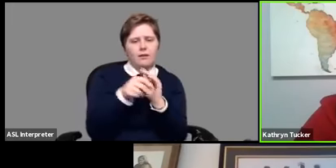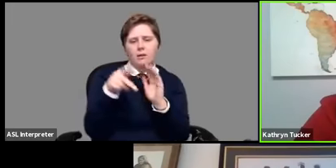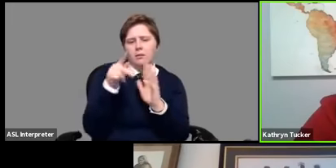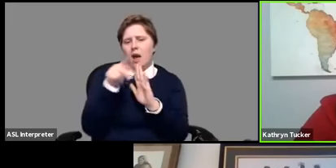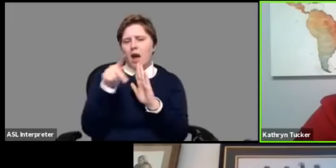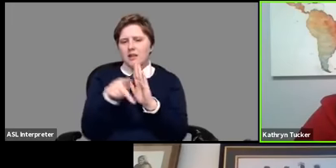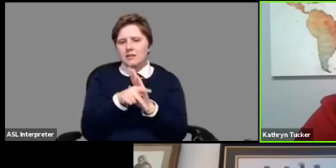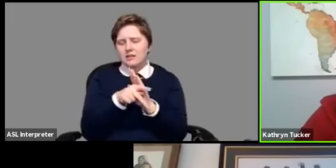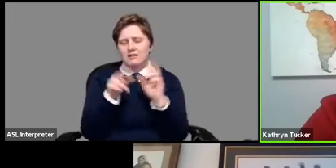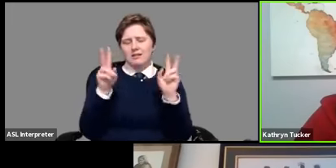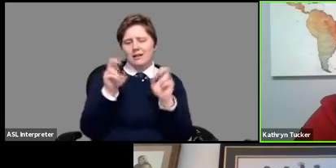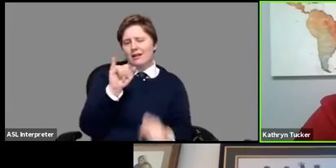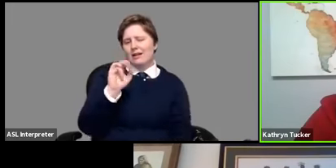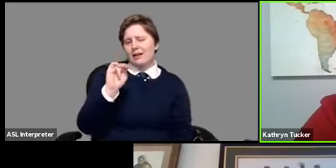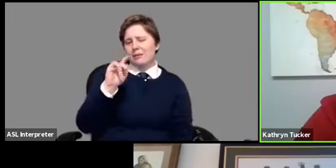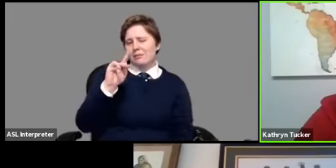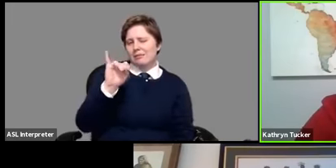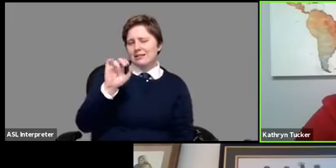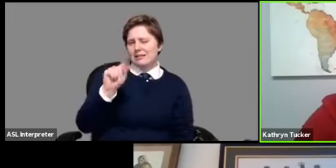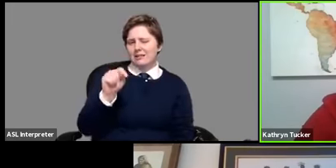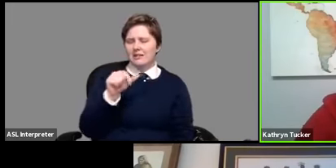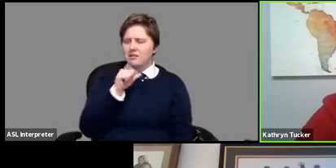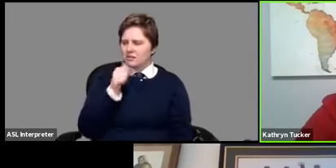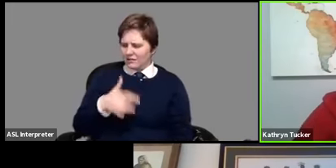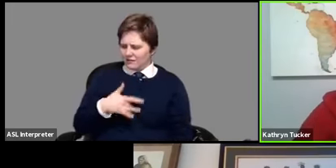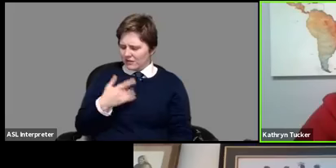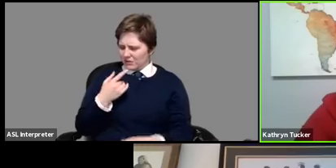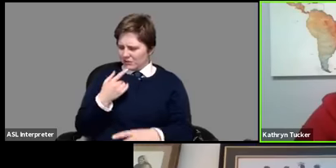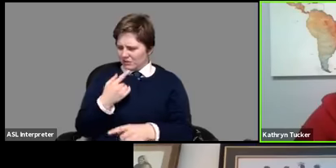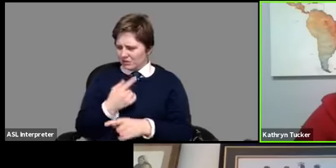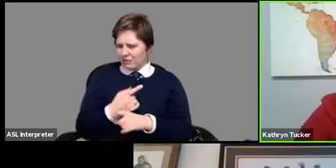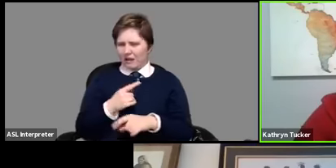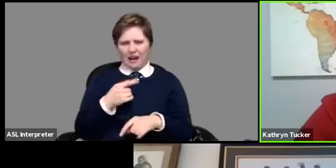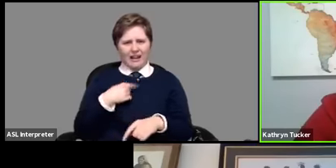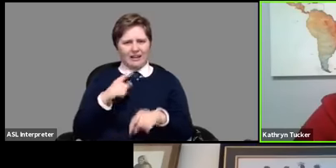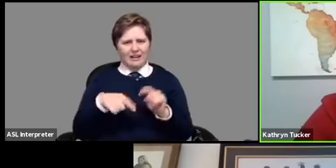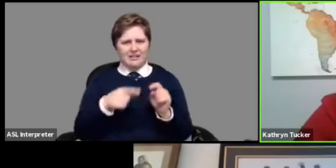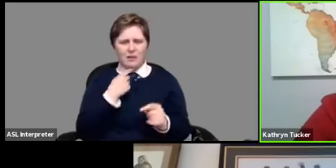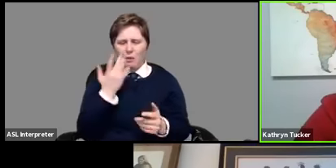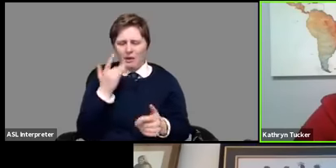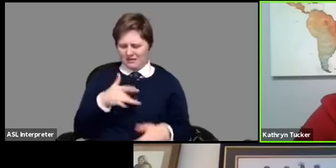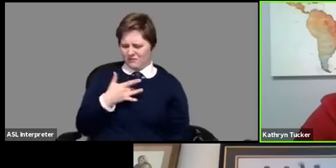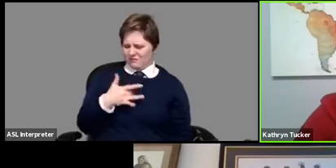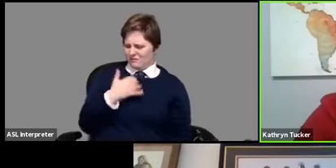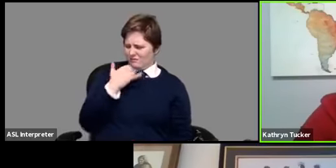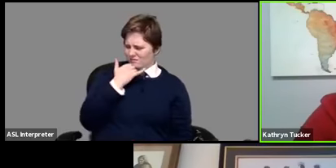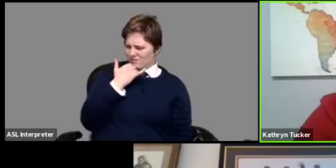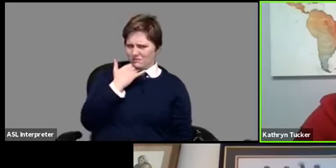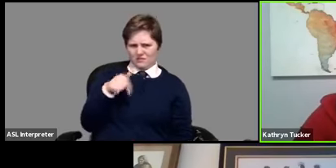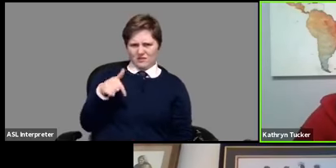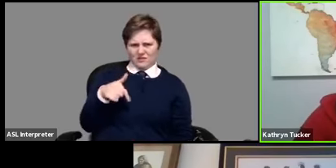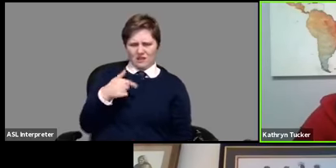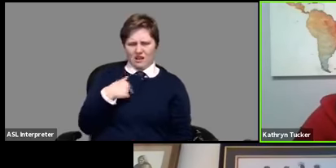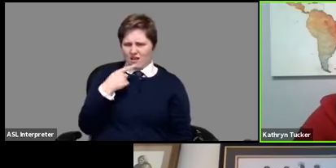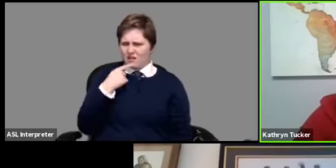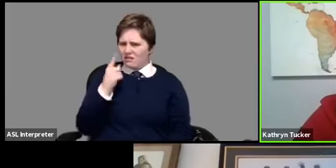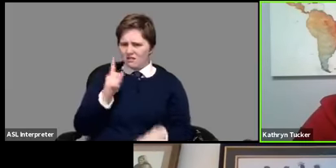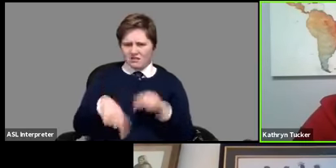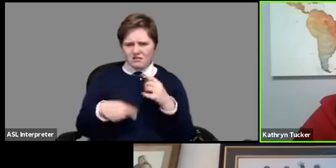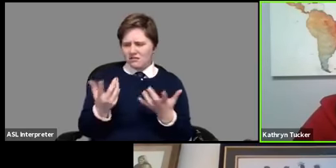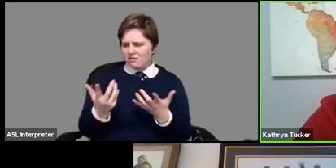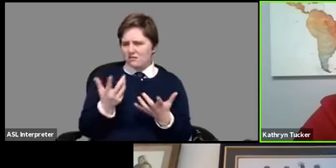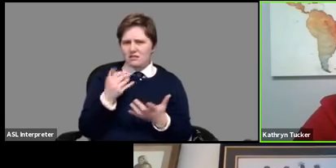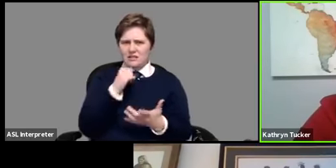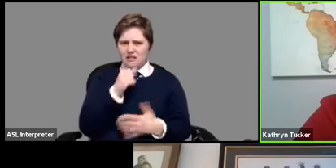implicit and it doesn't feel right but you can't say why um you can't articulate it if you're not